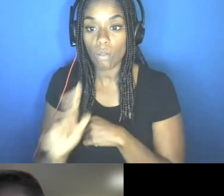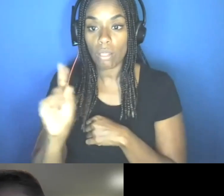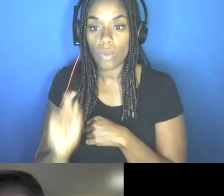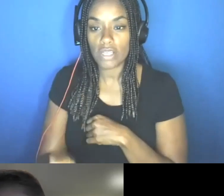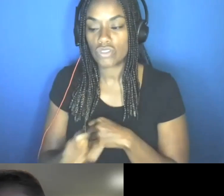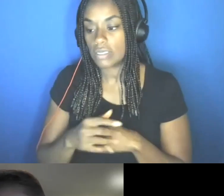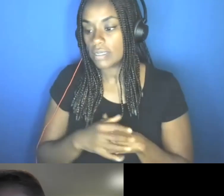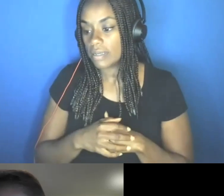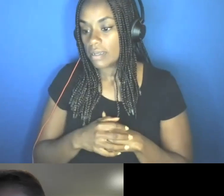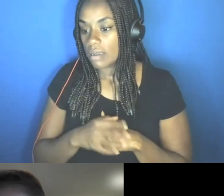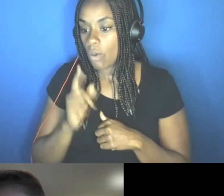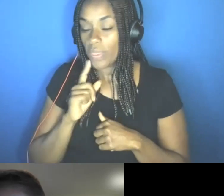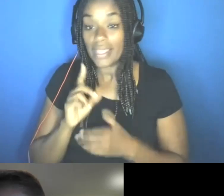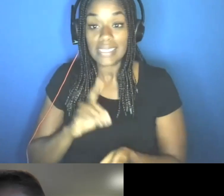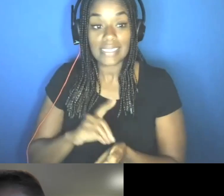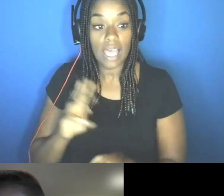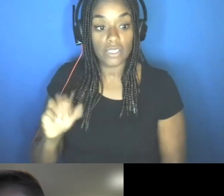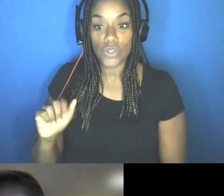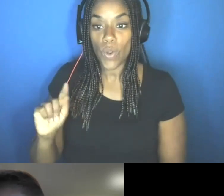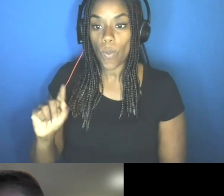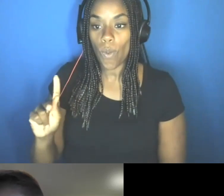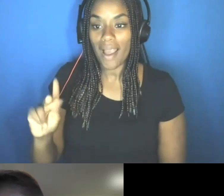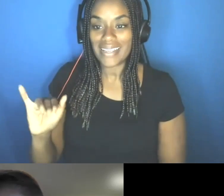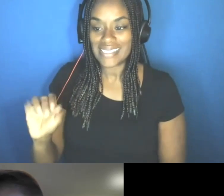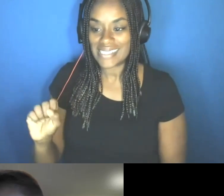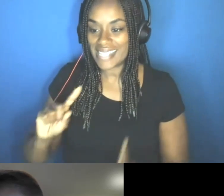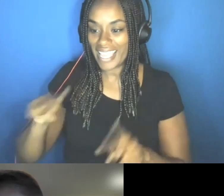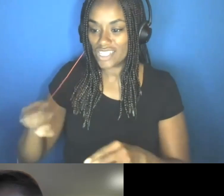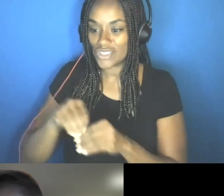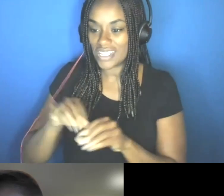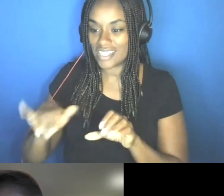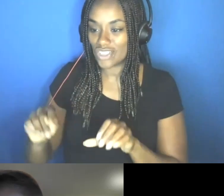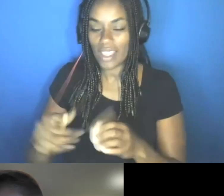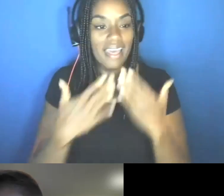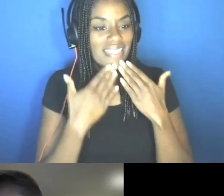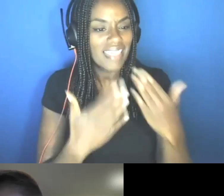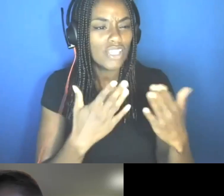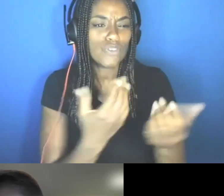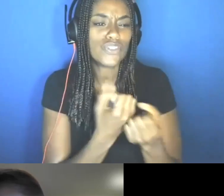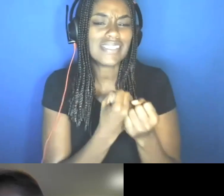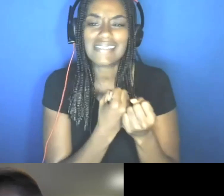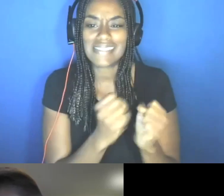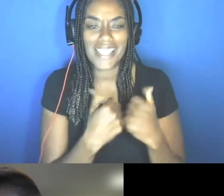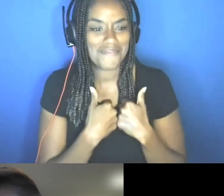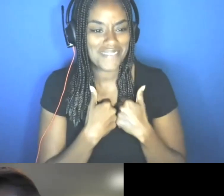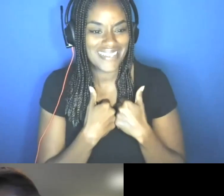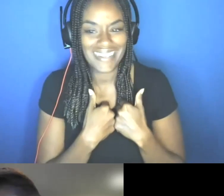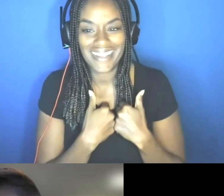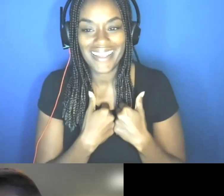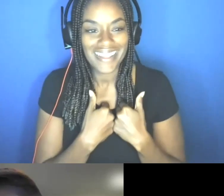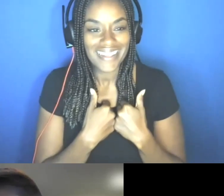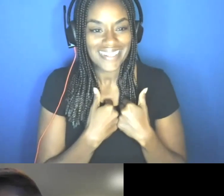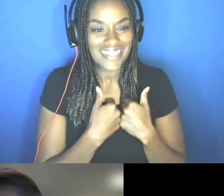and I think, oh, I think Dr. Watkins is just answering that question in chat. Thank you. Thank you, Dr. Watkins. You just saved me a whole, uh, you know, you just